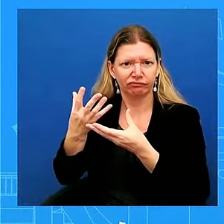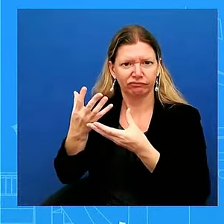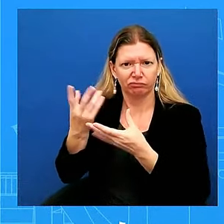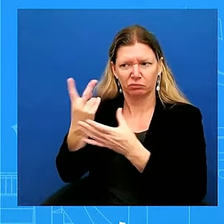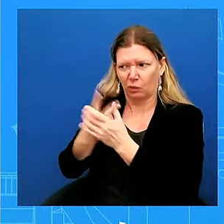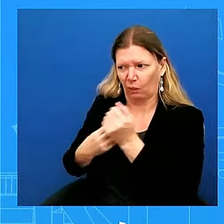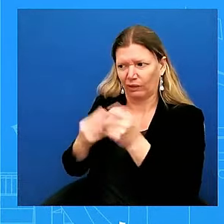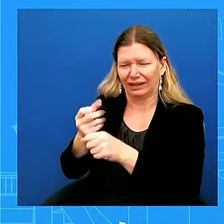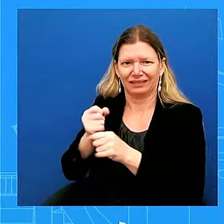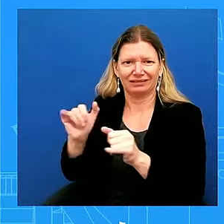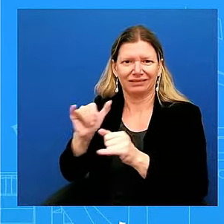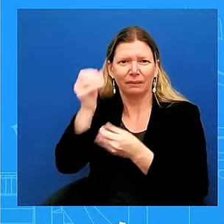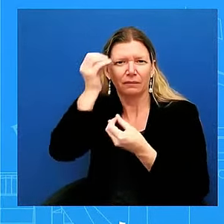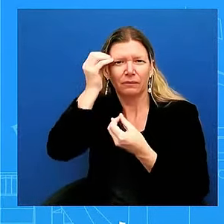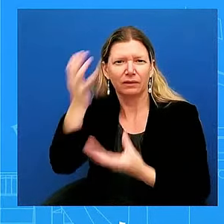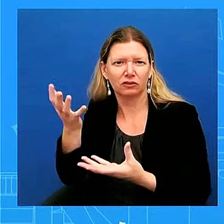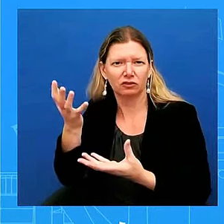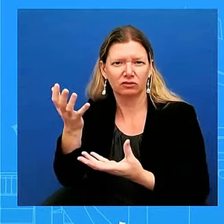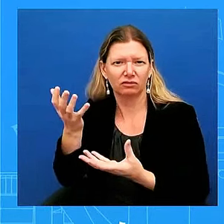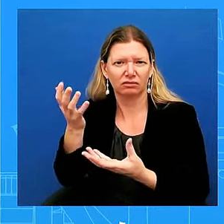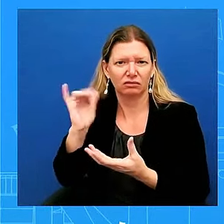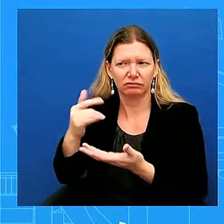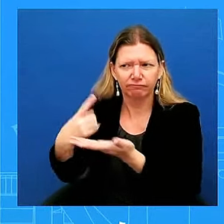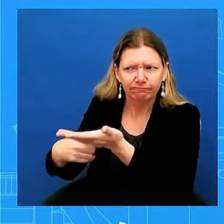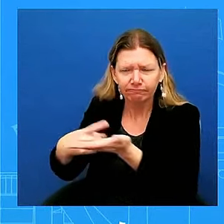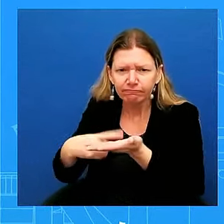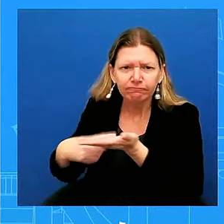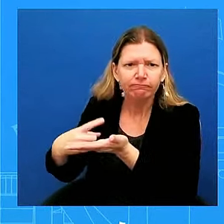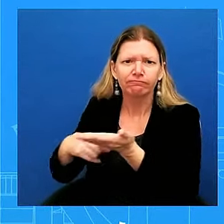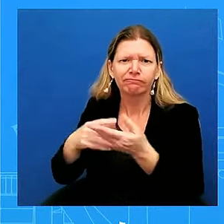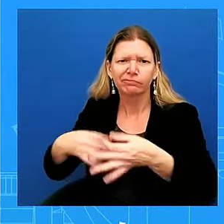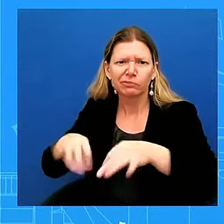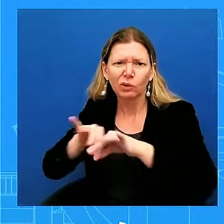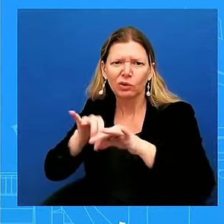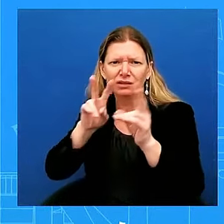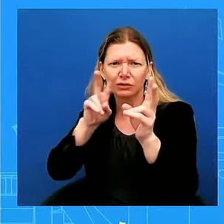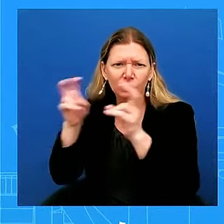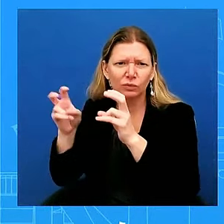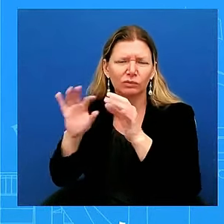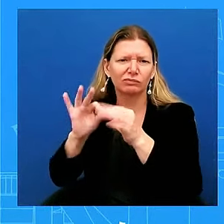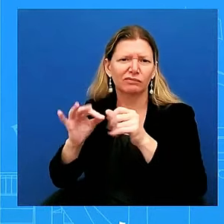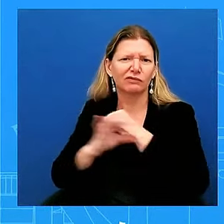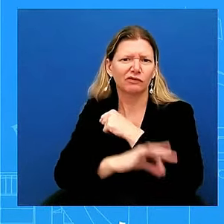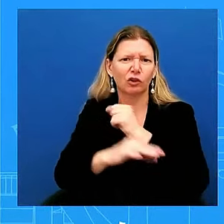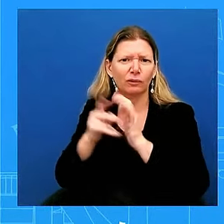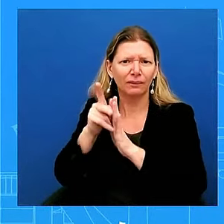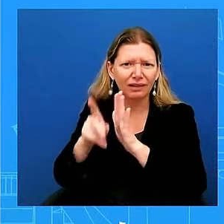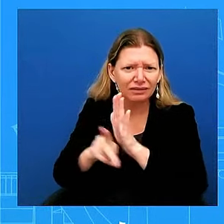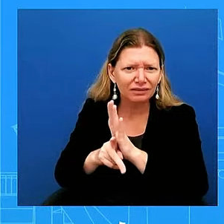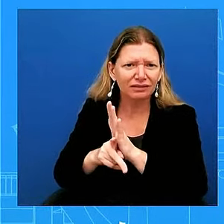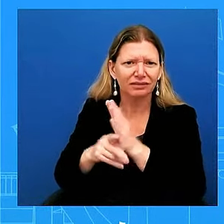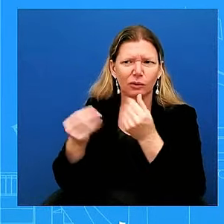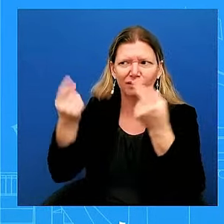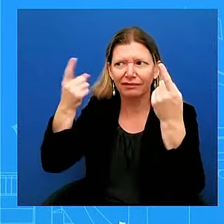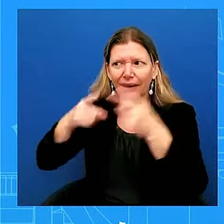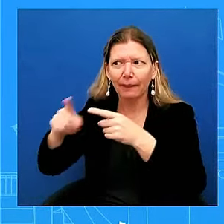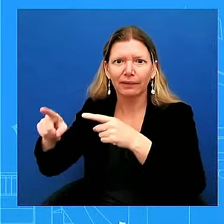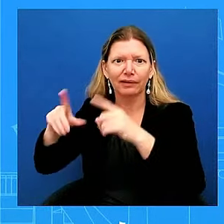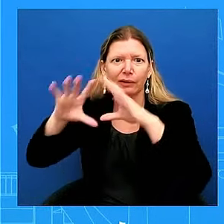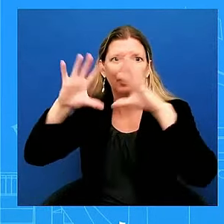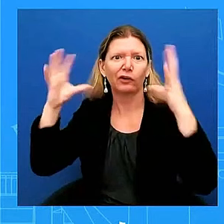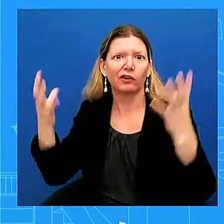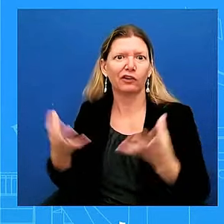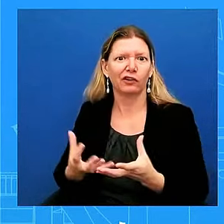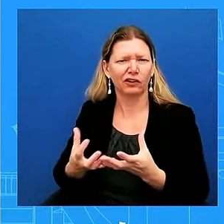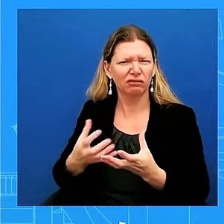foreign policy and what's going on in the world. She's part of it. She's there. She was there for a majority of the time that the President was in the Situation